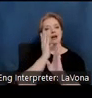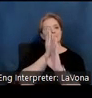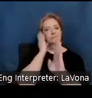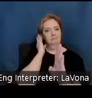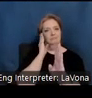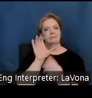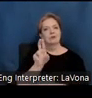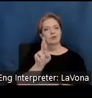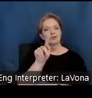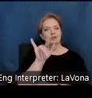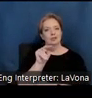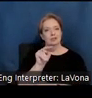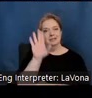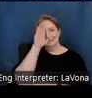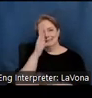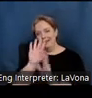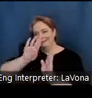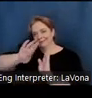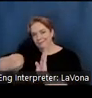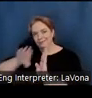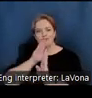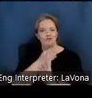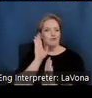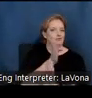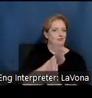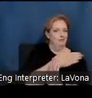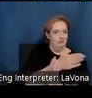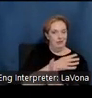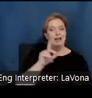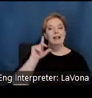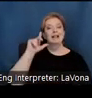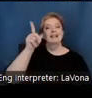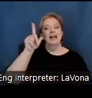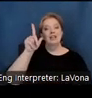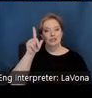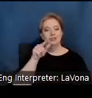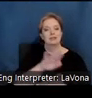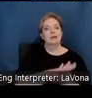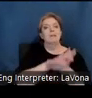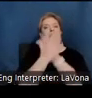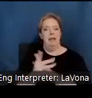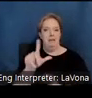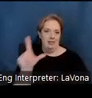their son and one side for their daughter. In later years, the room became a library.